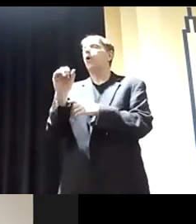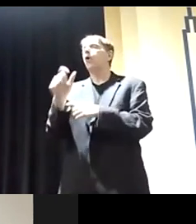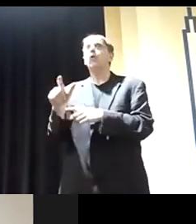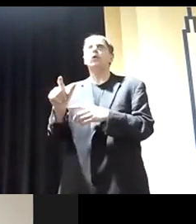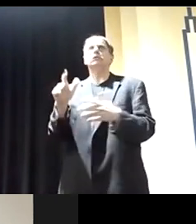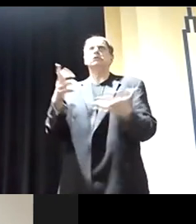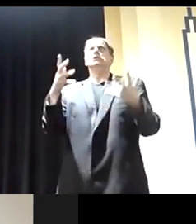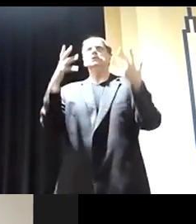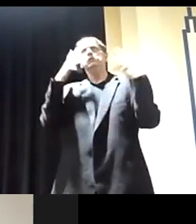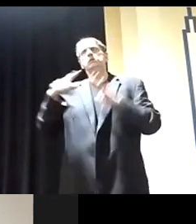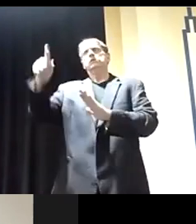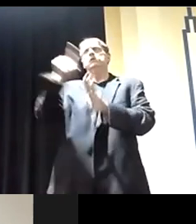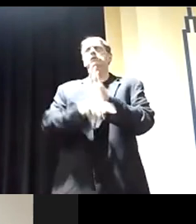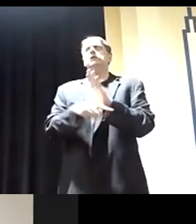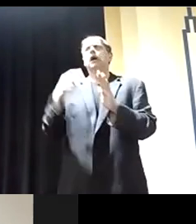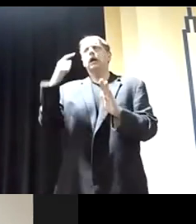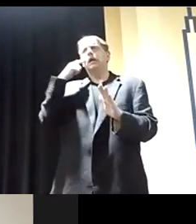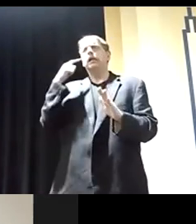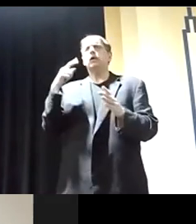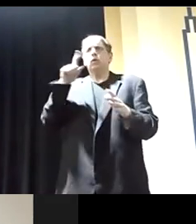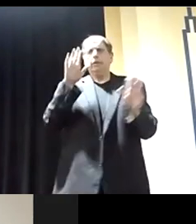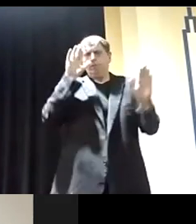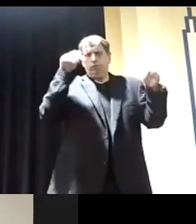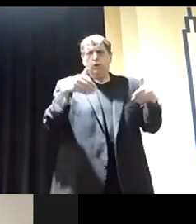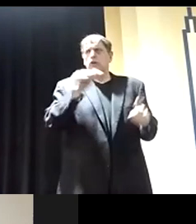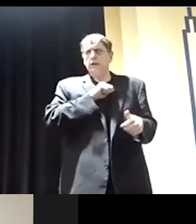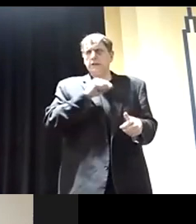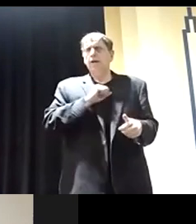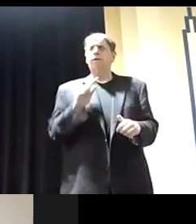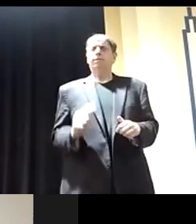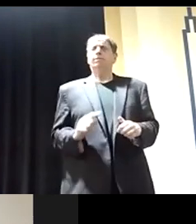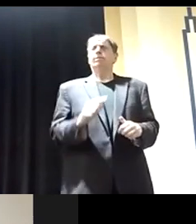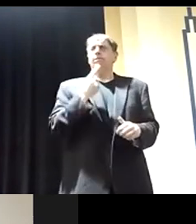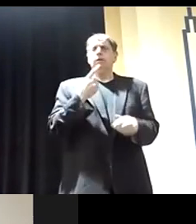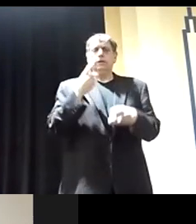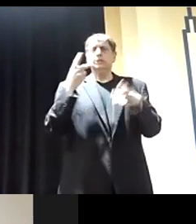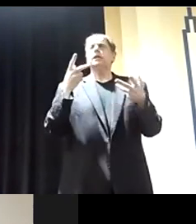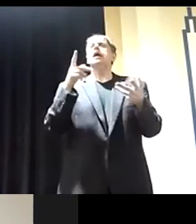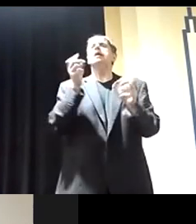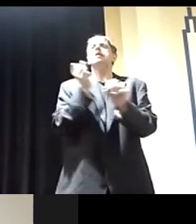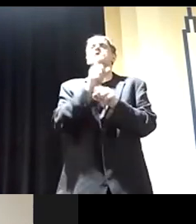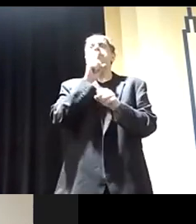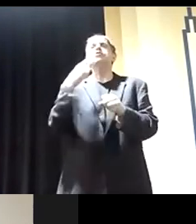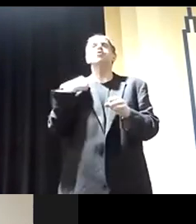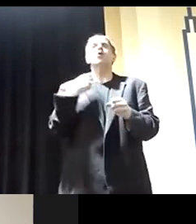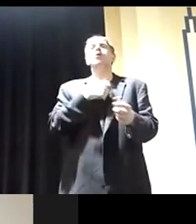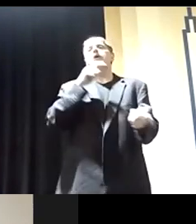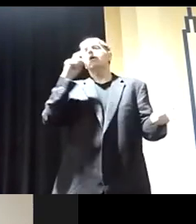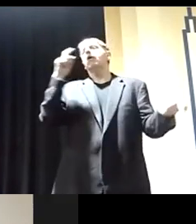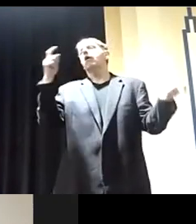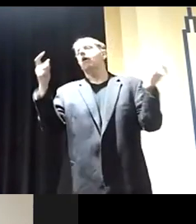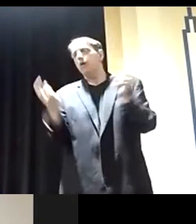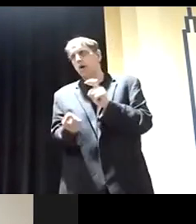add. So, you know, I think it's incumbent on us to get our own house and work when it comes to that and make sure that we transition to the green